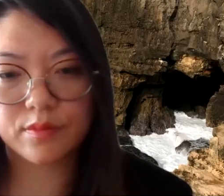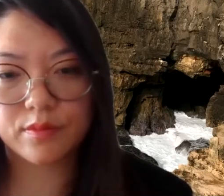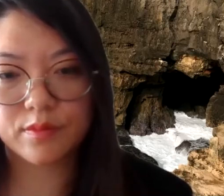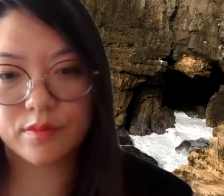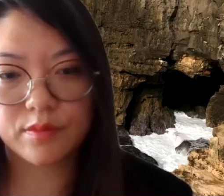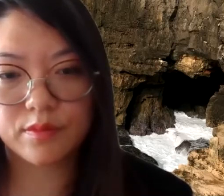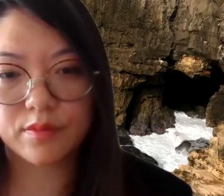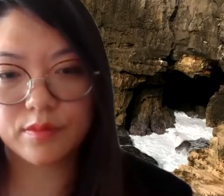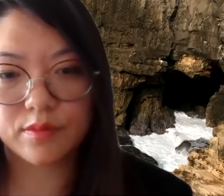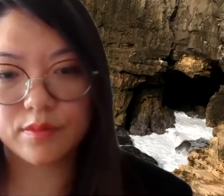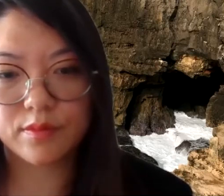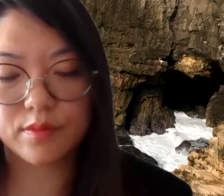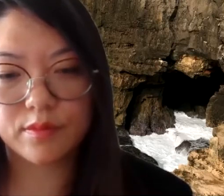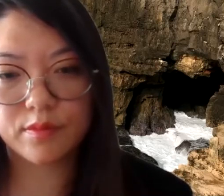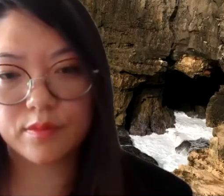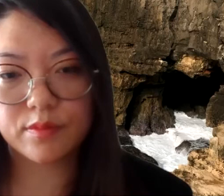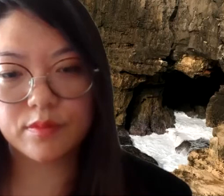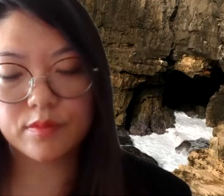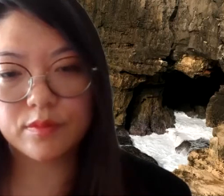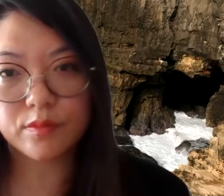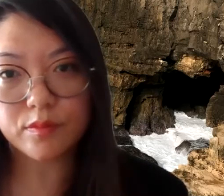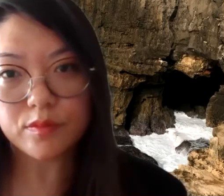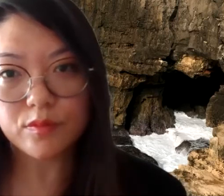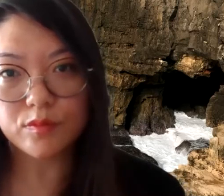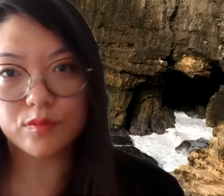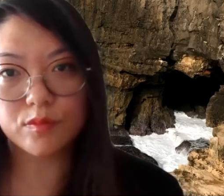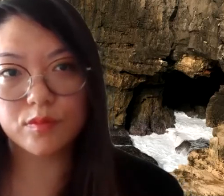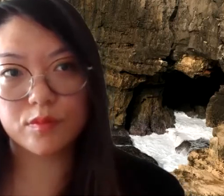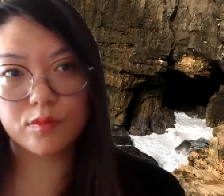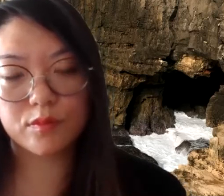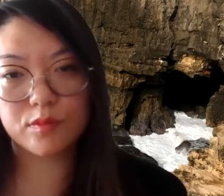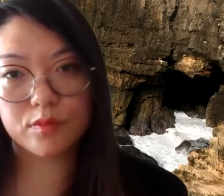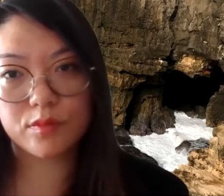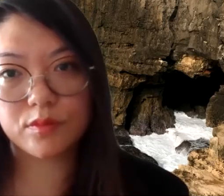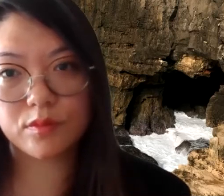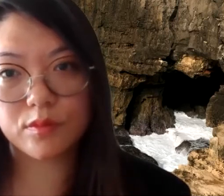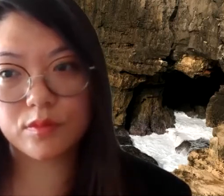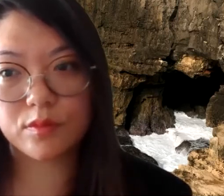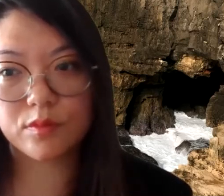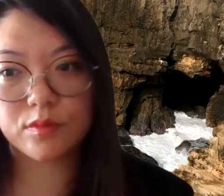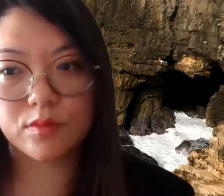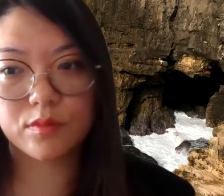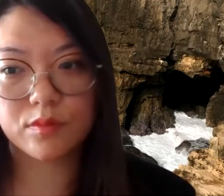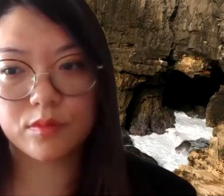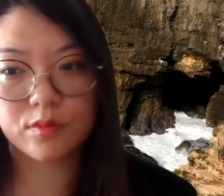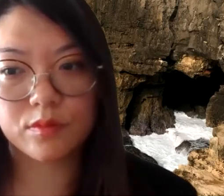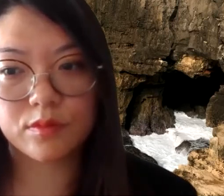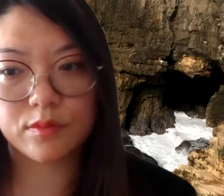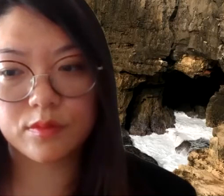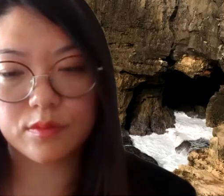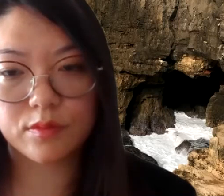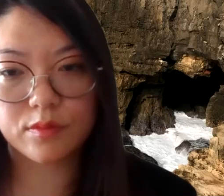through our social media. And as referenced earlier, there will be a handout that is sent out to all registered attendants